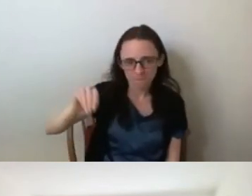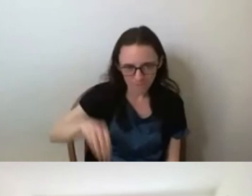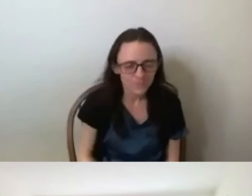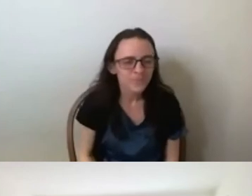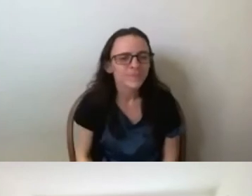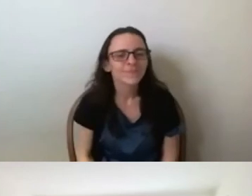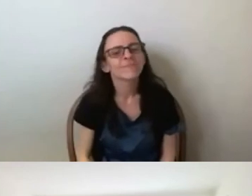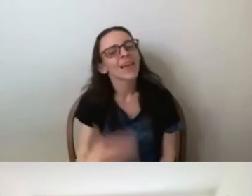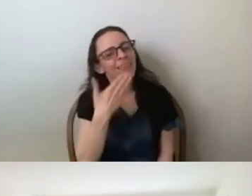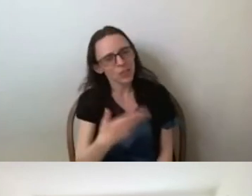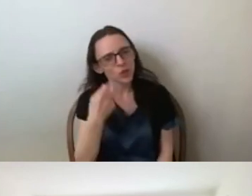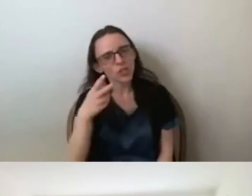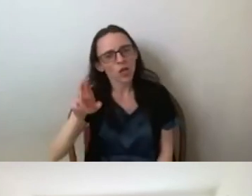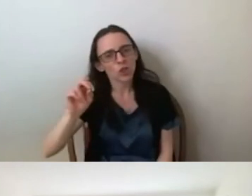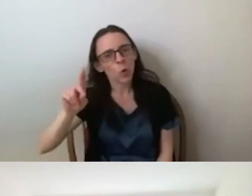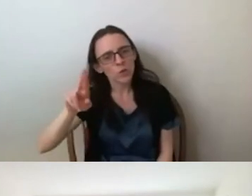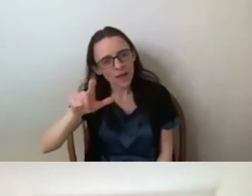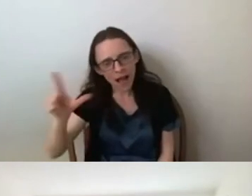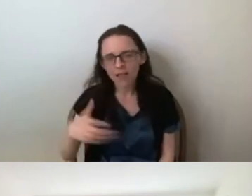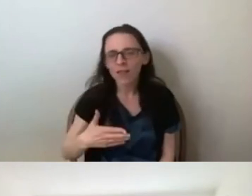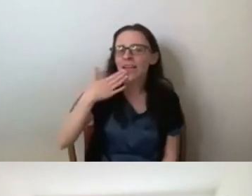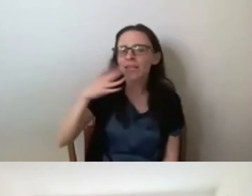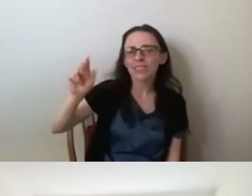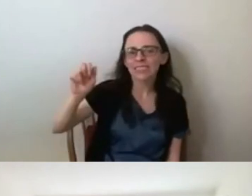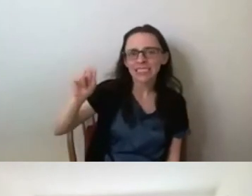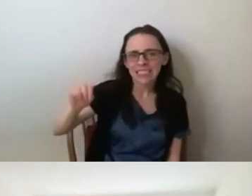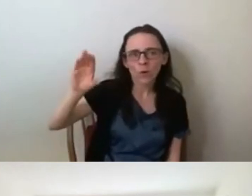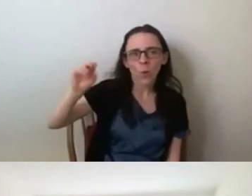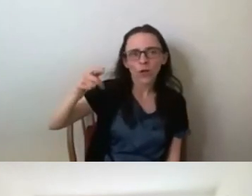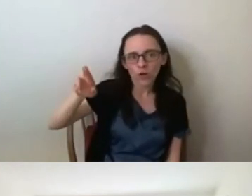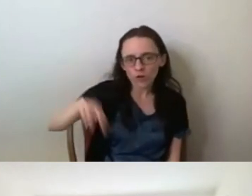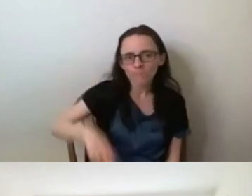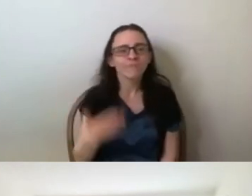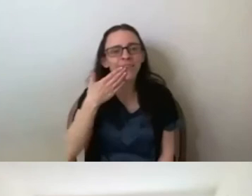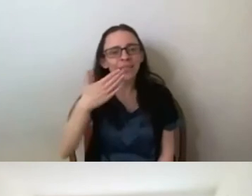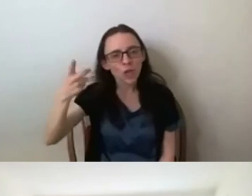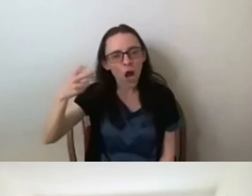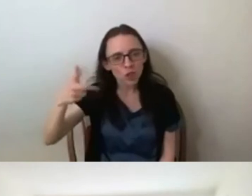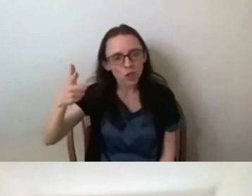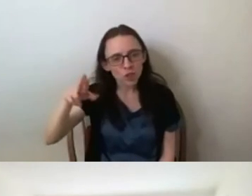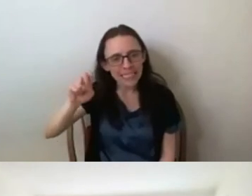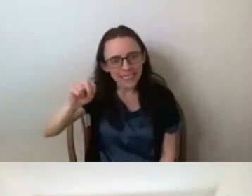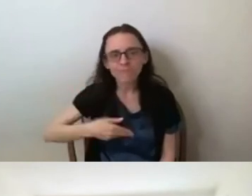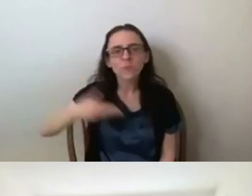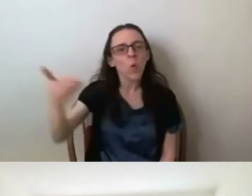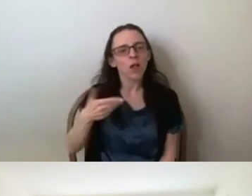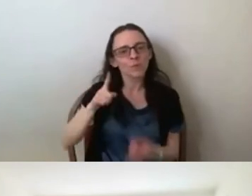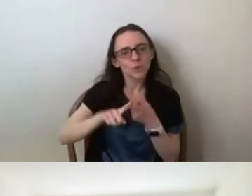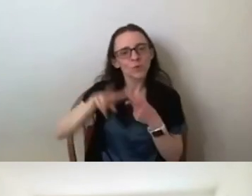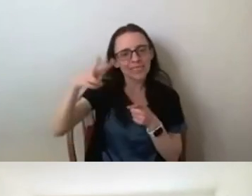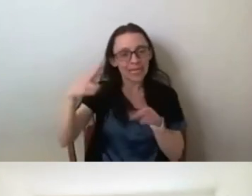Dr. Cordell and Dean Poiger and Dr. Green. So welcome to our second panel.